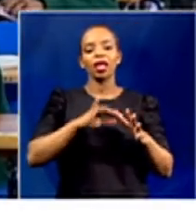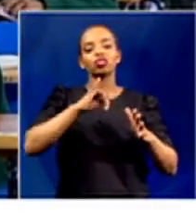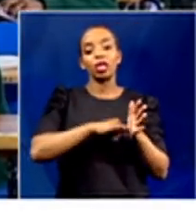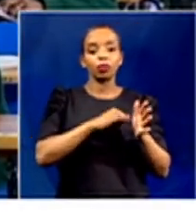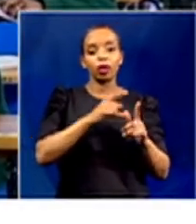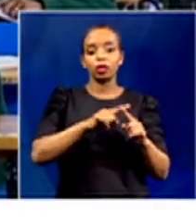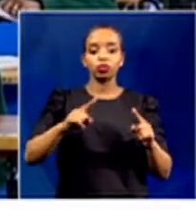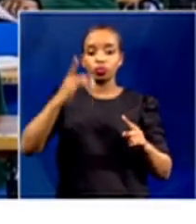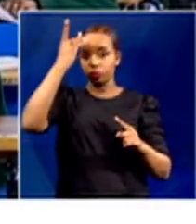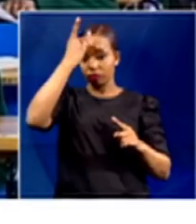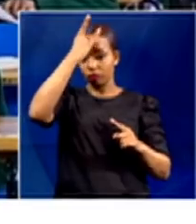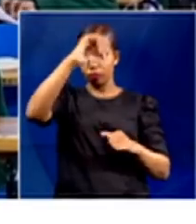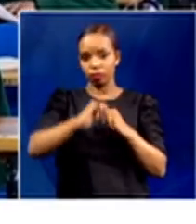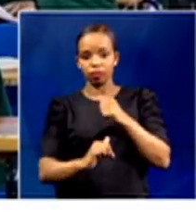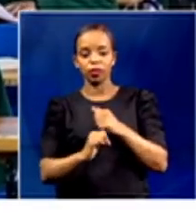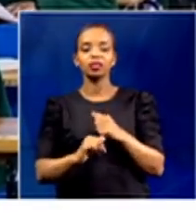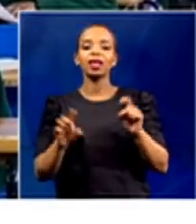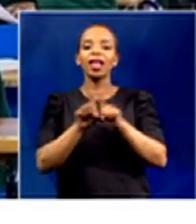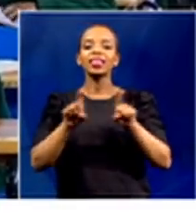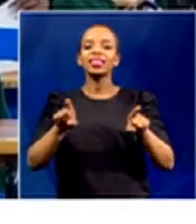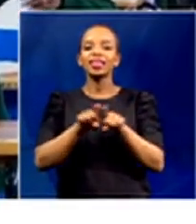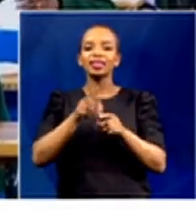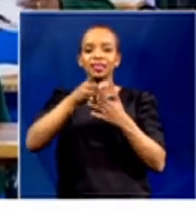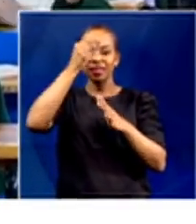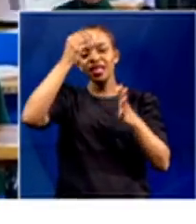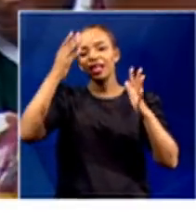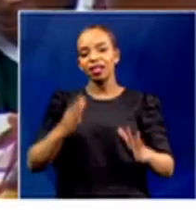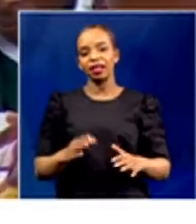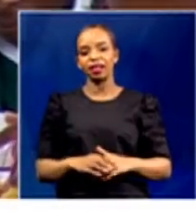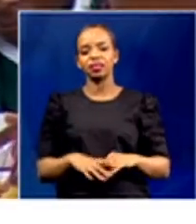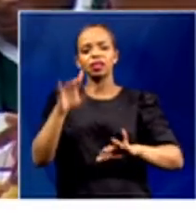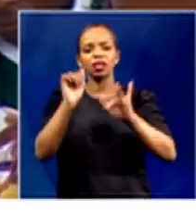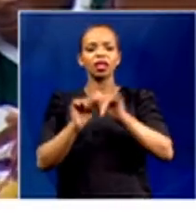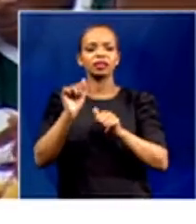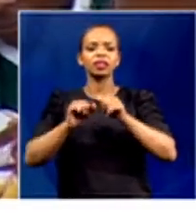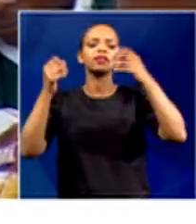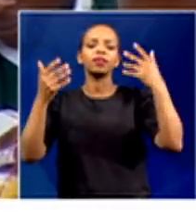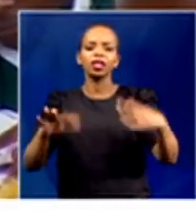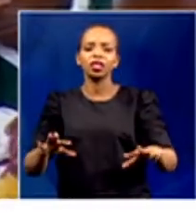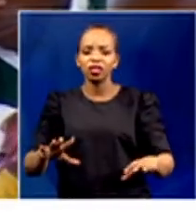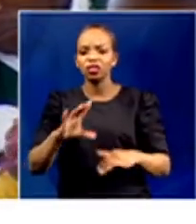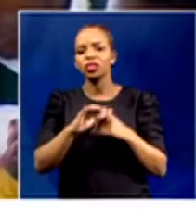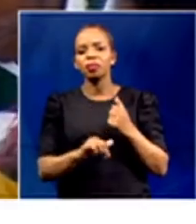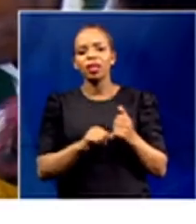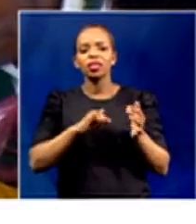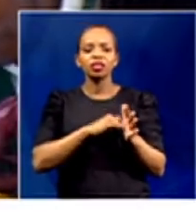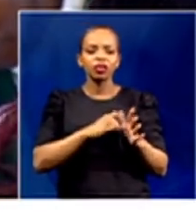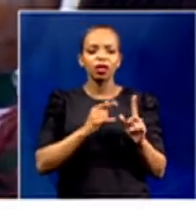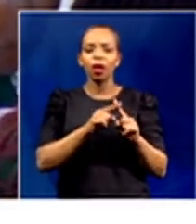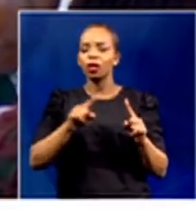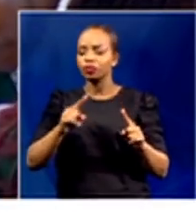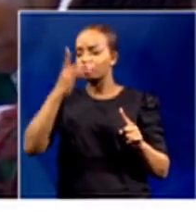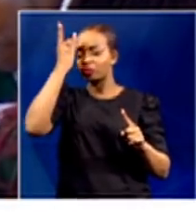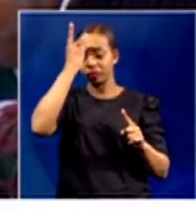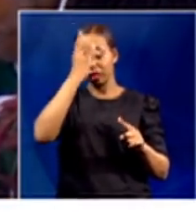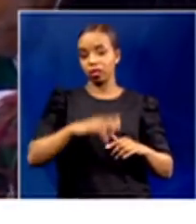one way or the other, some form of testing. They were assessed from January up to March. So as a